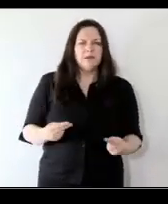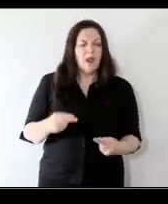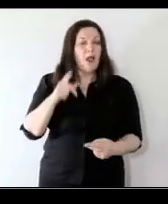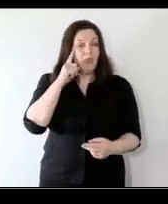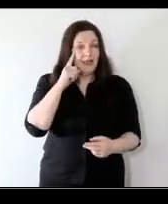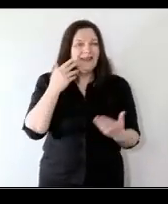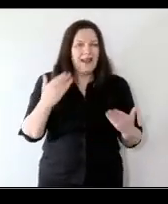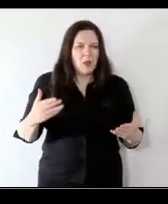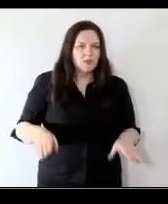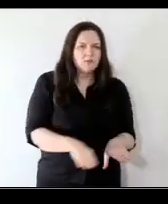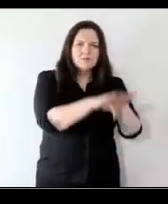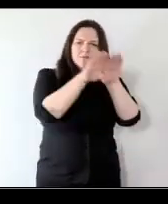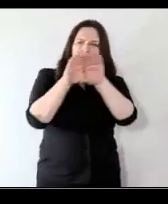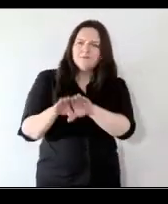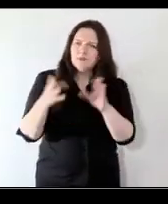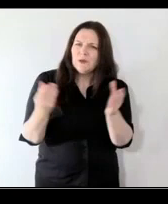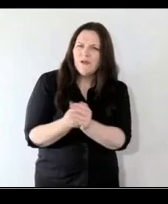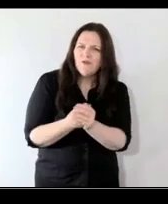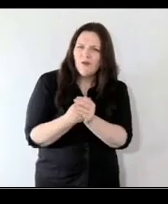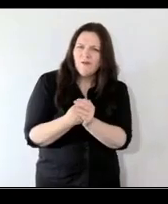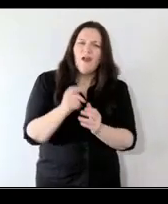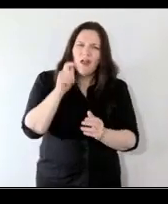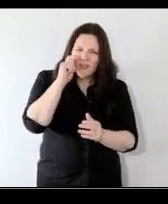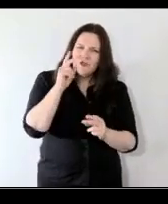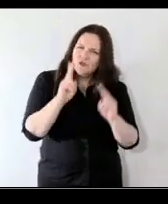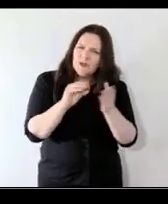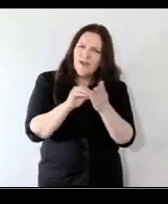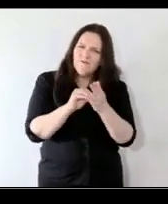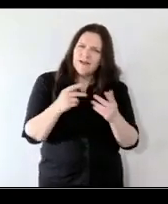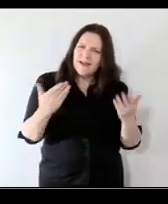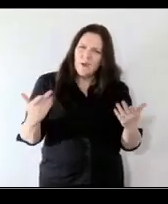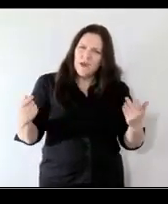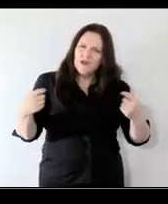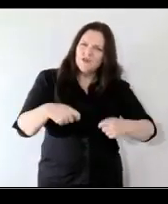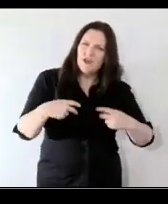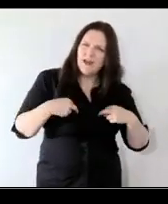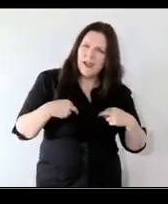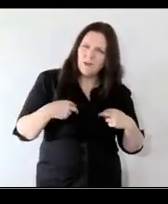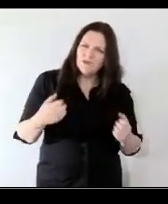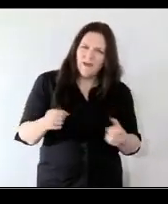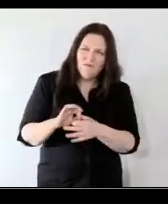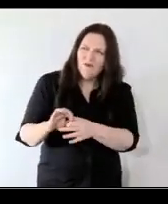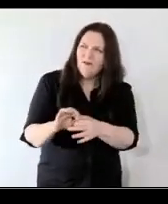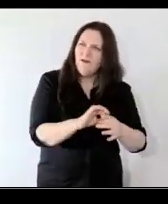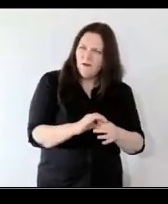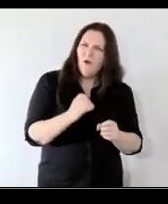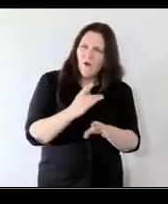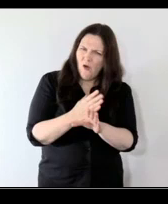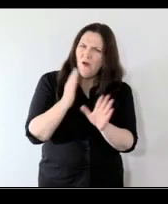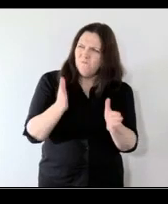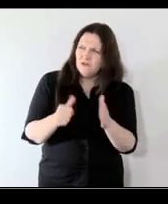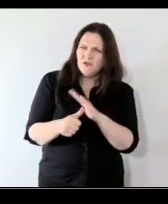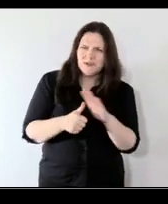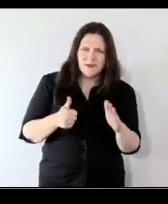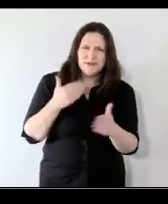been through something collectively that should give us a shared language and has has done a a